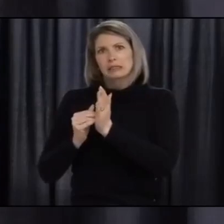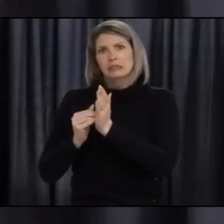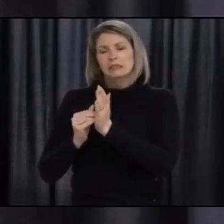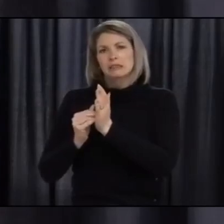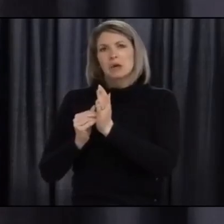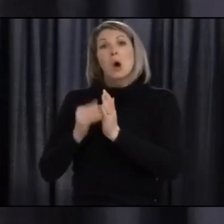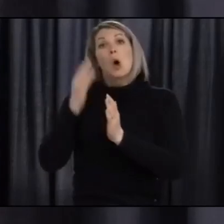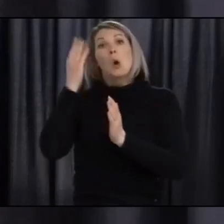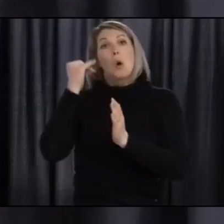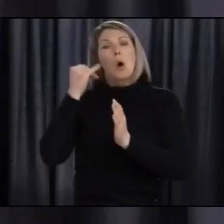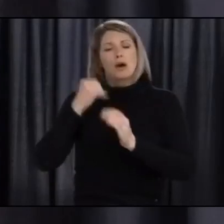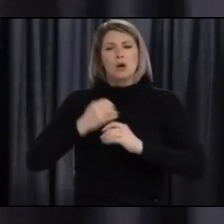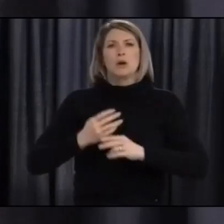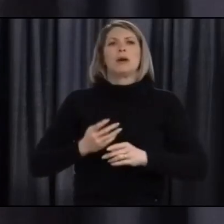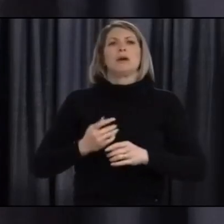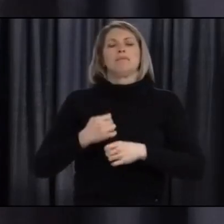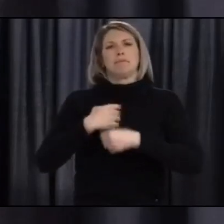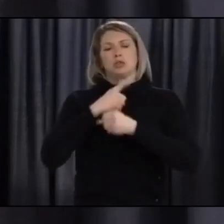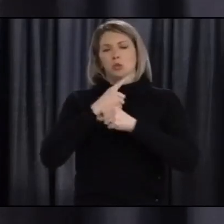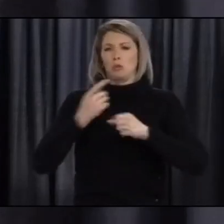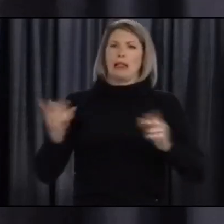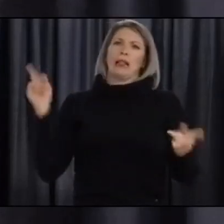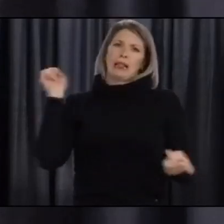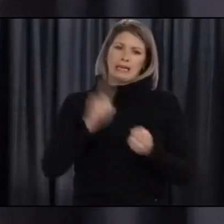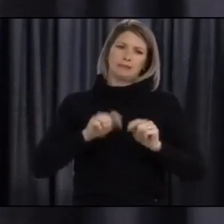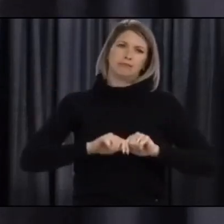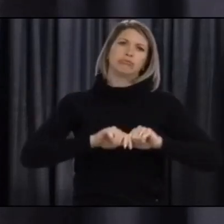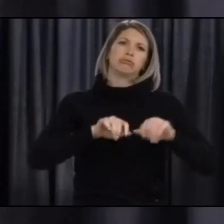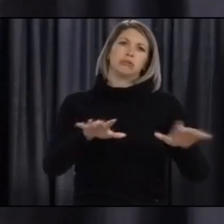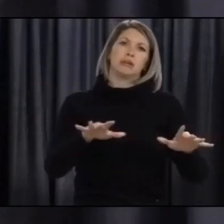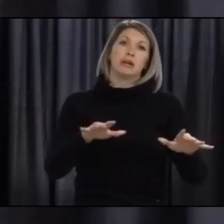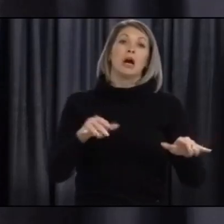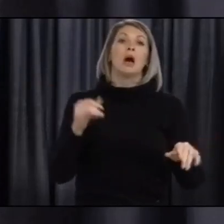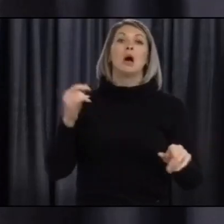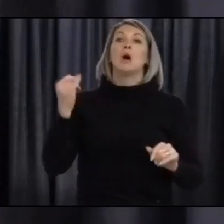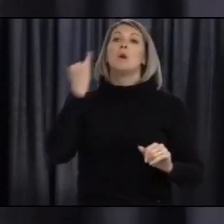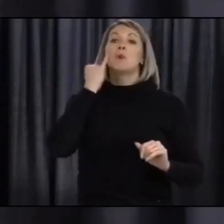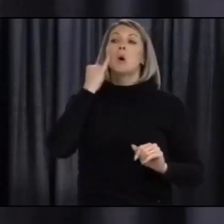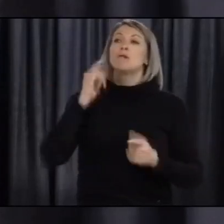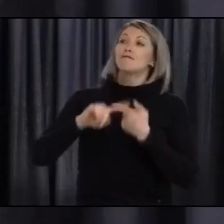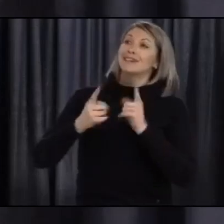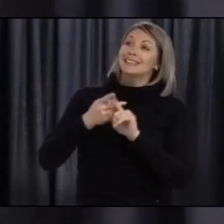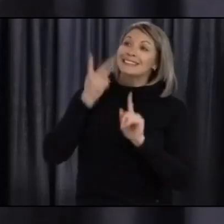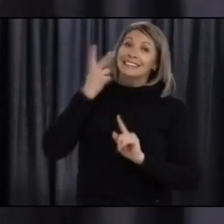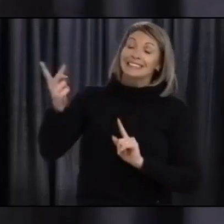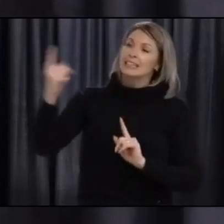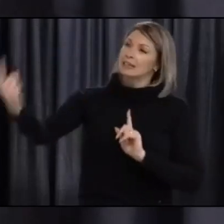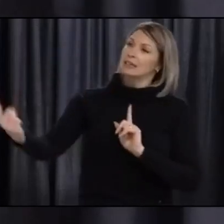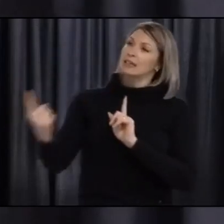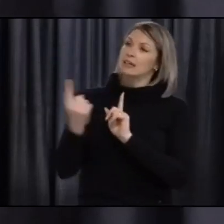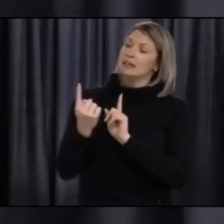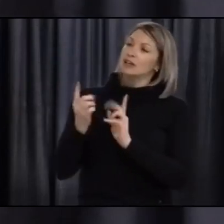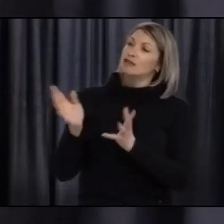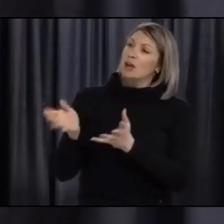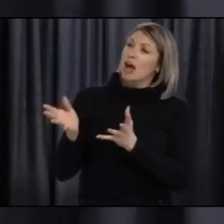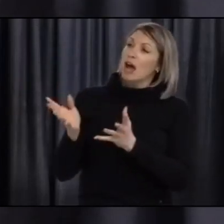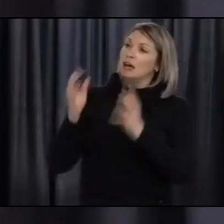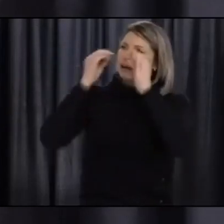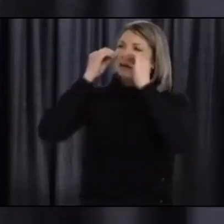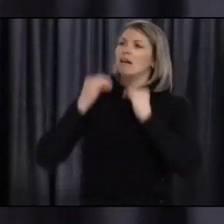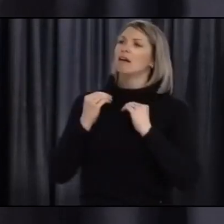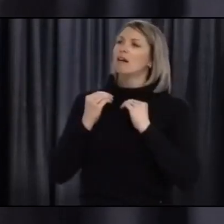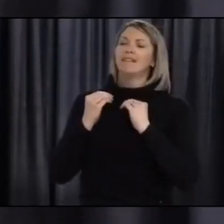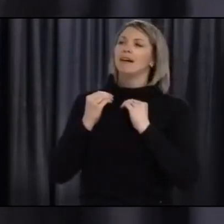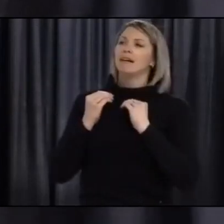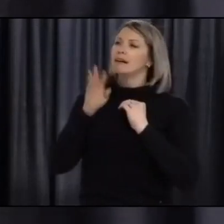-19. Also you must keep your mask on while you're talking to others. A common question people ask is when you